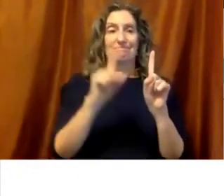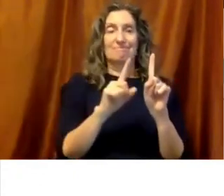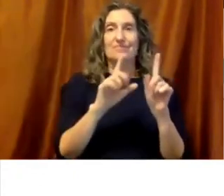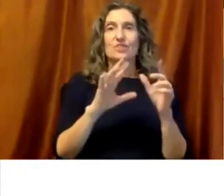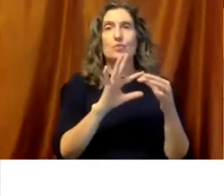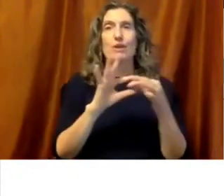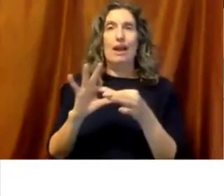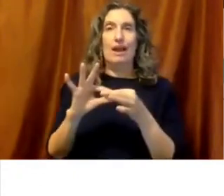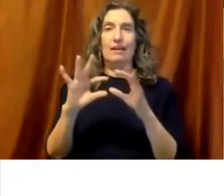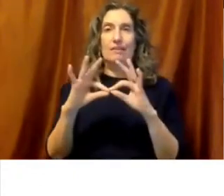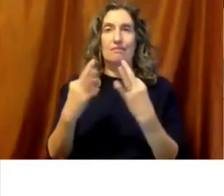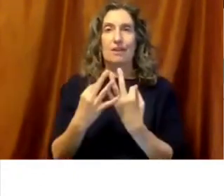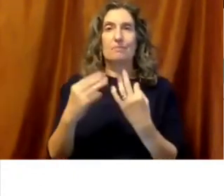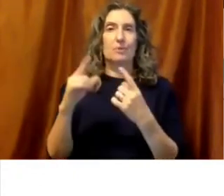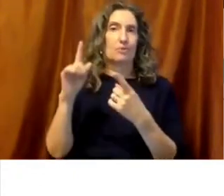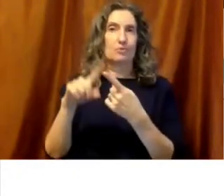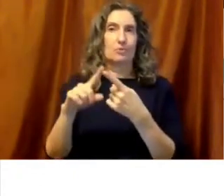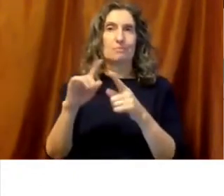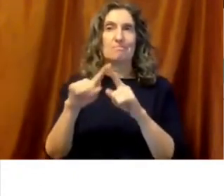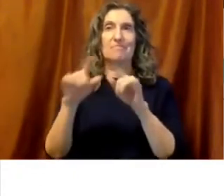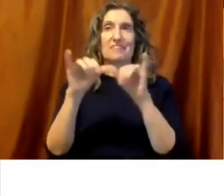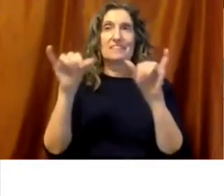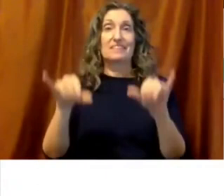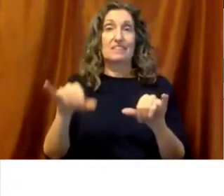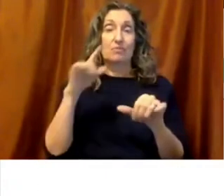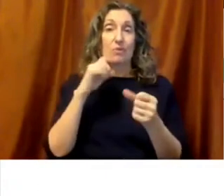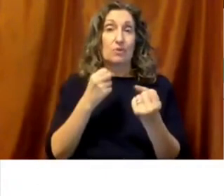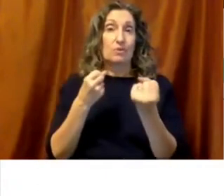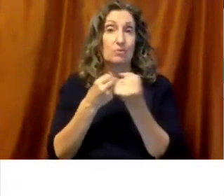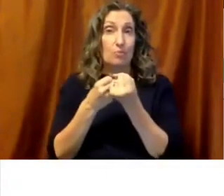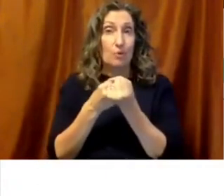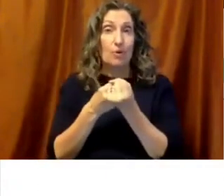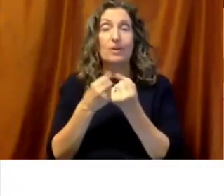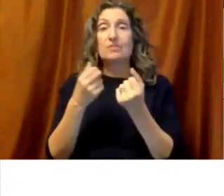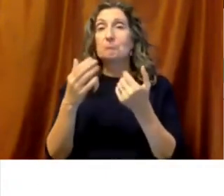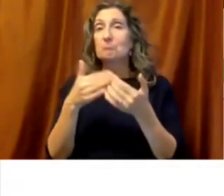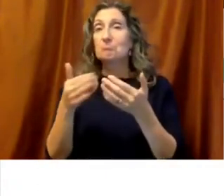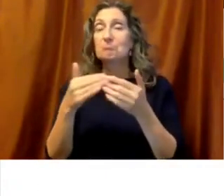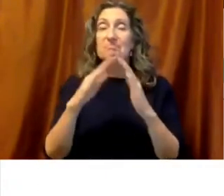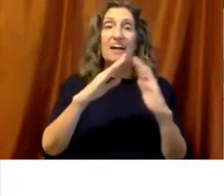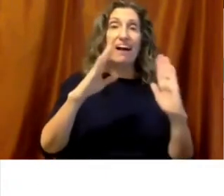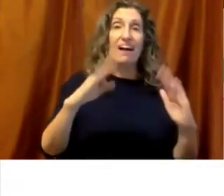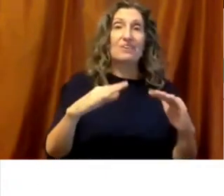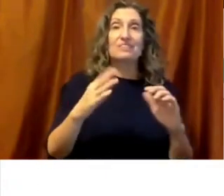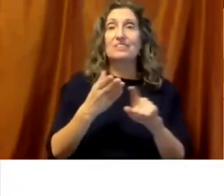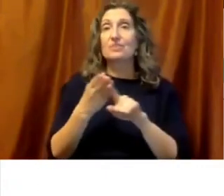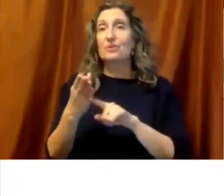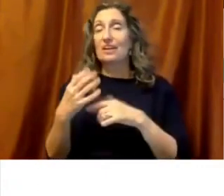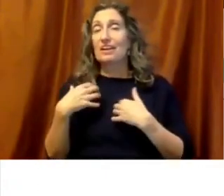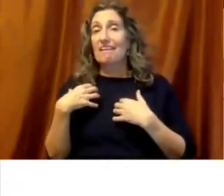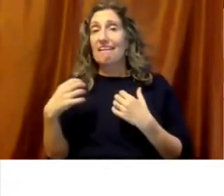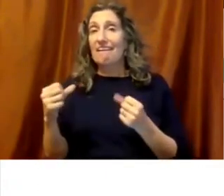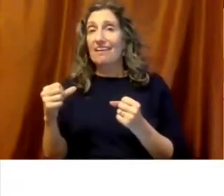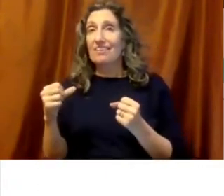and the scholars. We call all the baby scholars and many of our families get a family achievement coach that you see at the bottom of the screen,